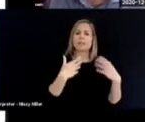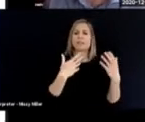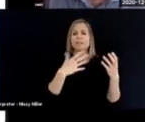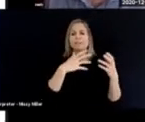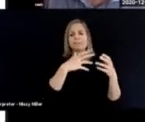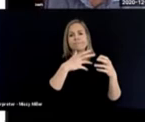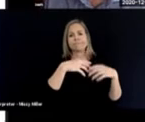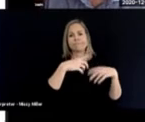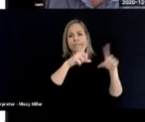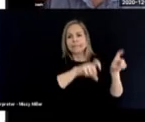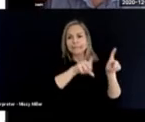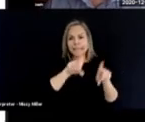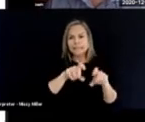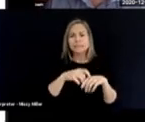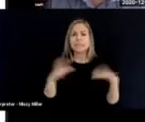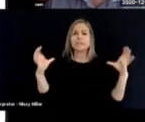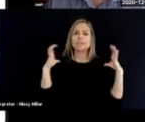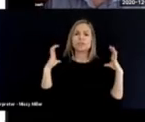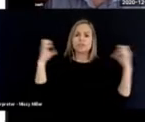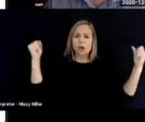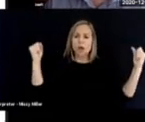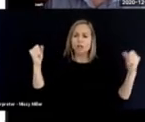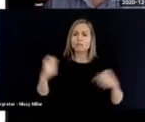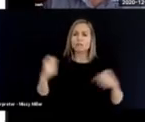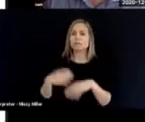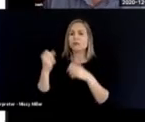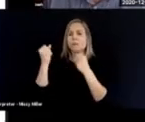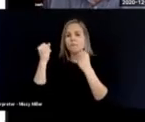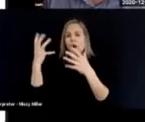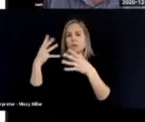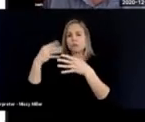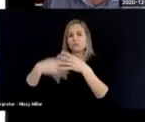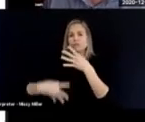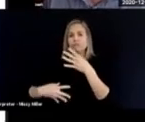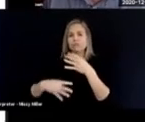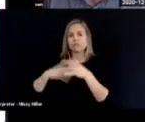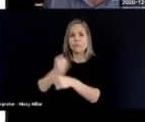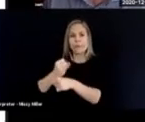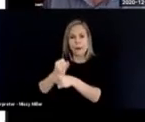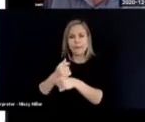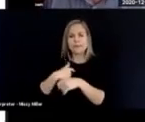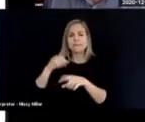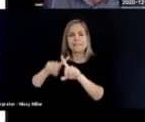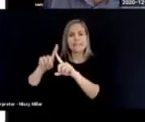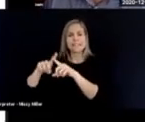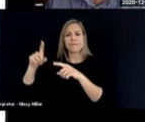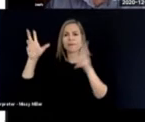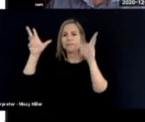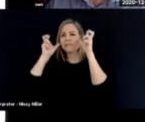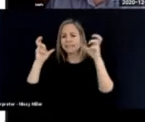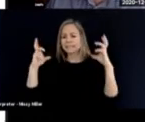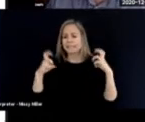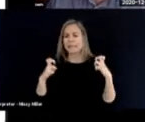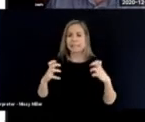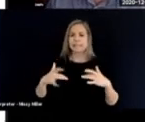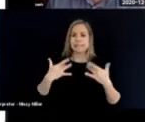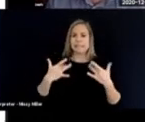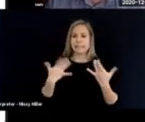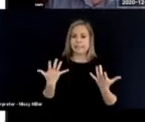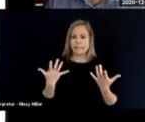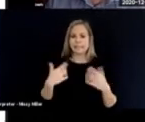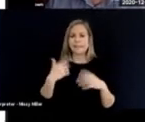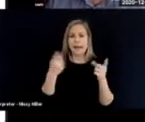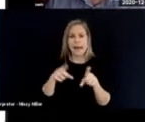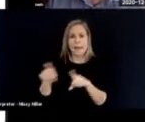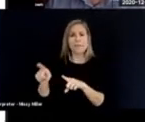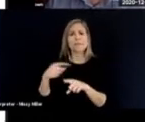the multi-sensory impairment, the forgotten senses, proprioception and vestibular. And I really